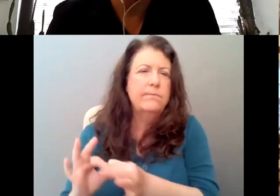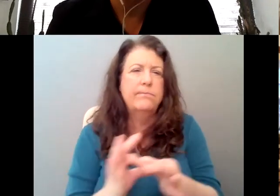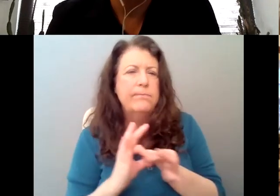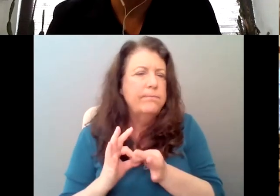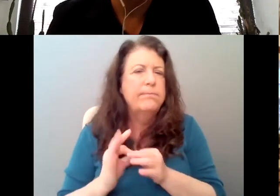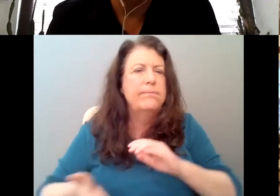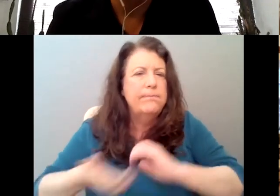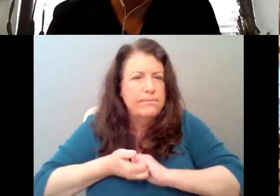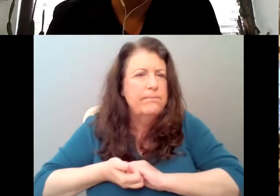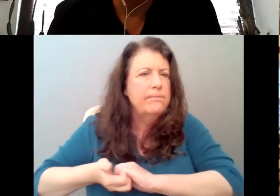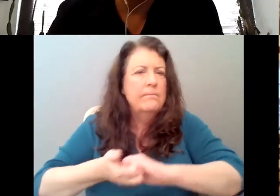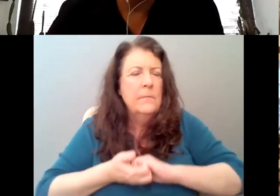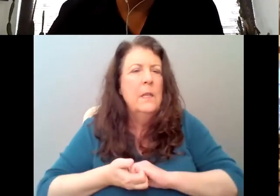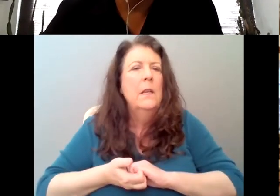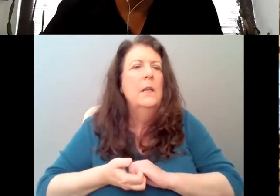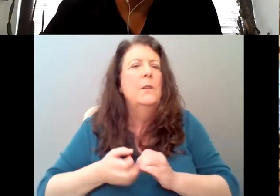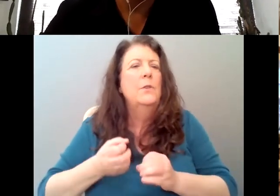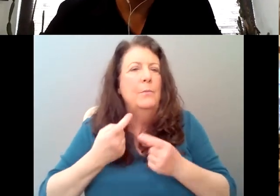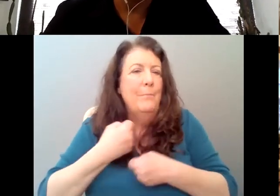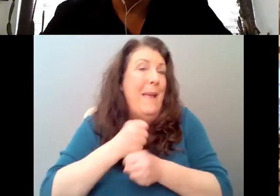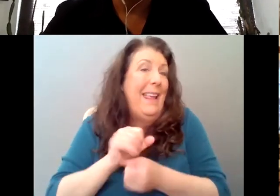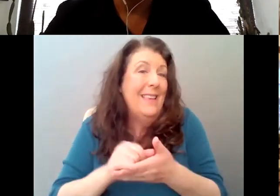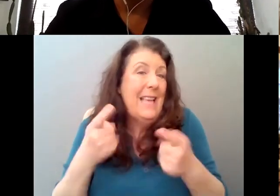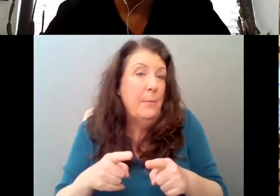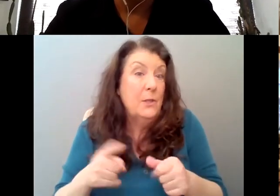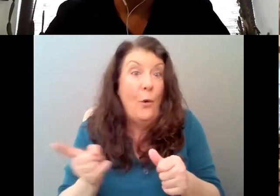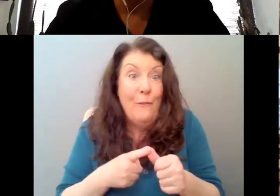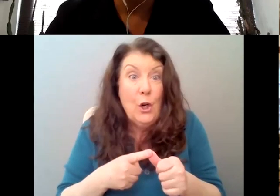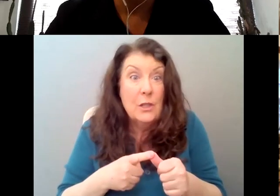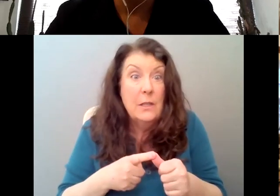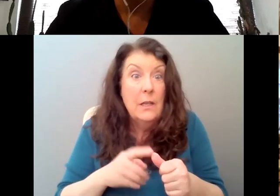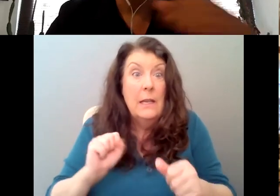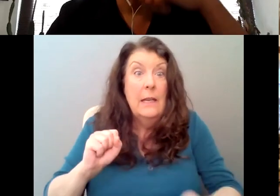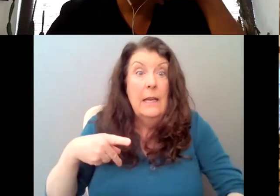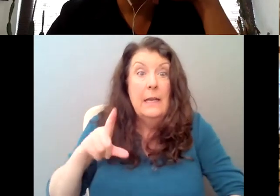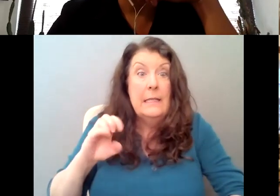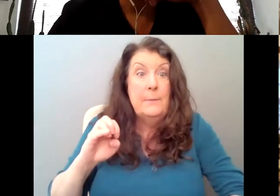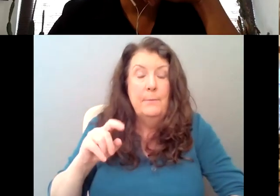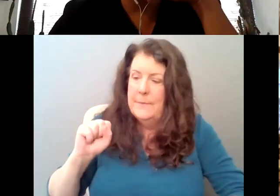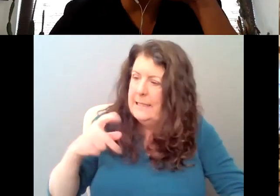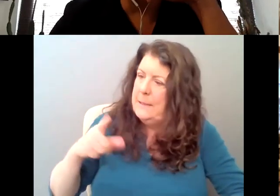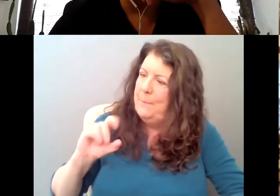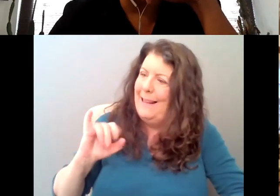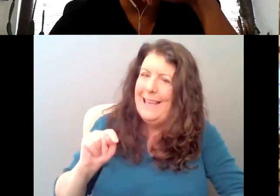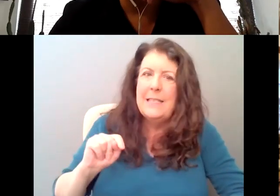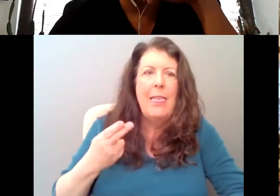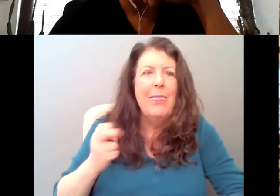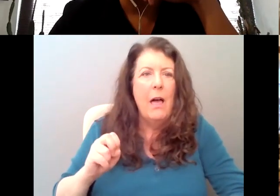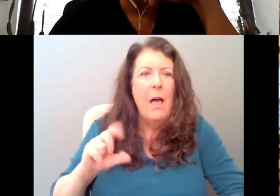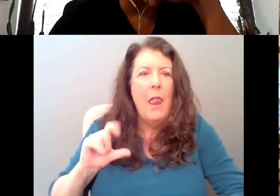So to back up, I guess, first of all, split the lark. I mean, that could be an answer to what is my favorite poem. It's a